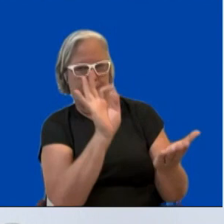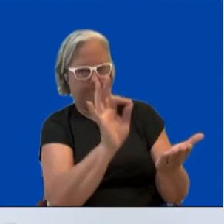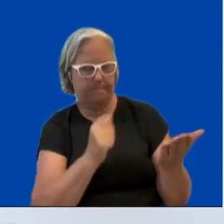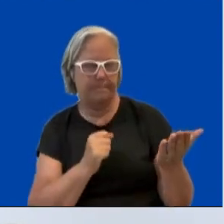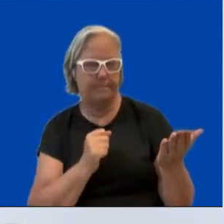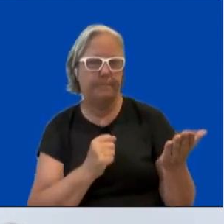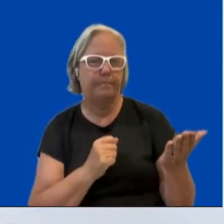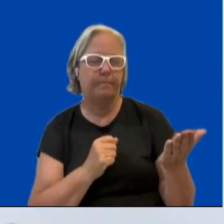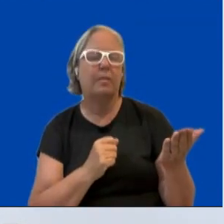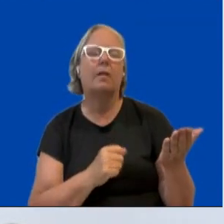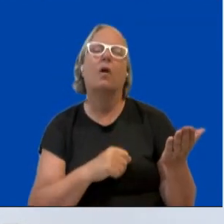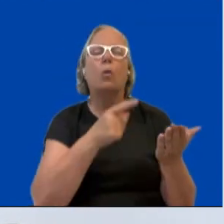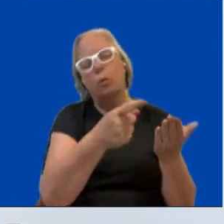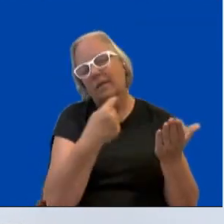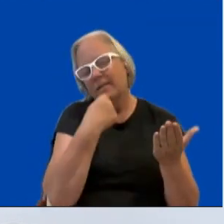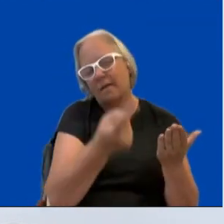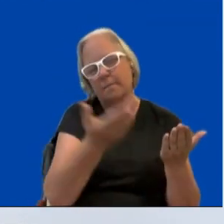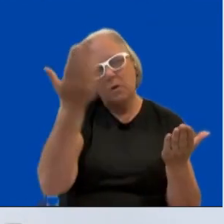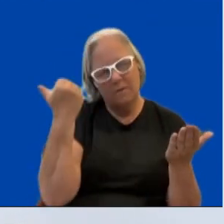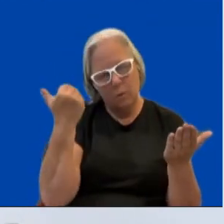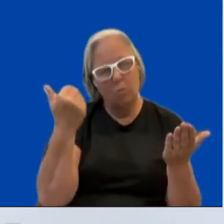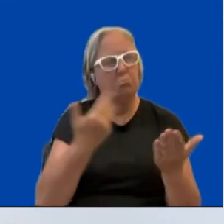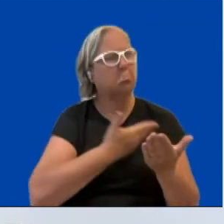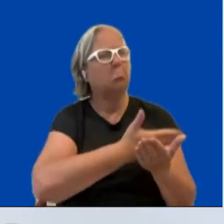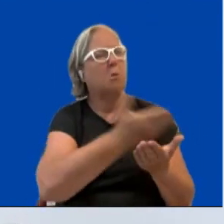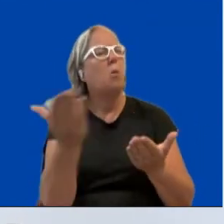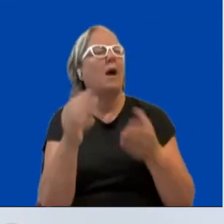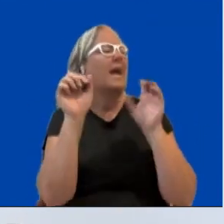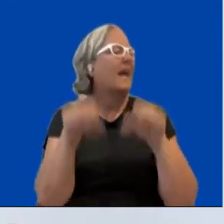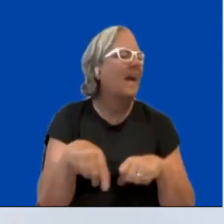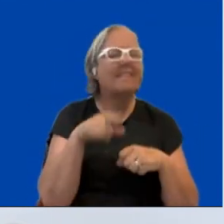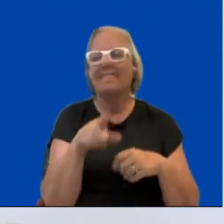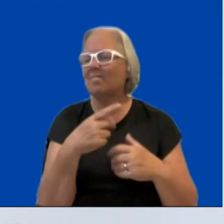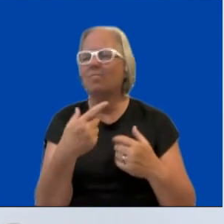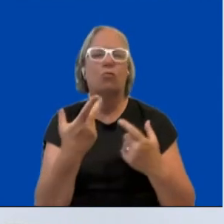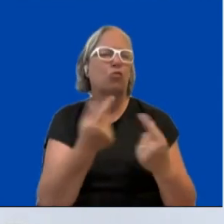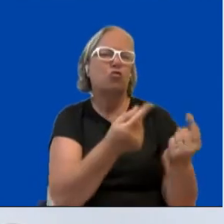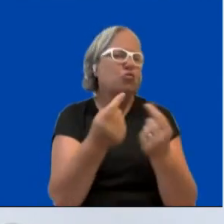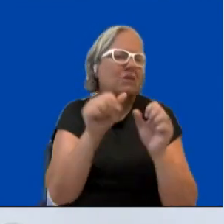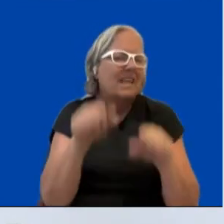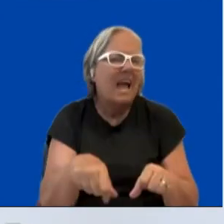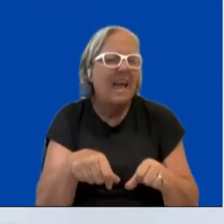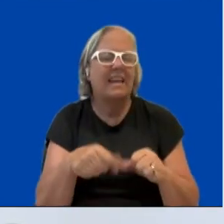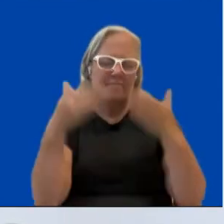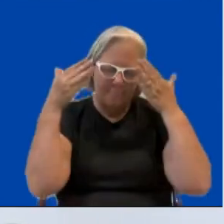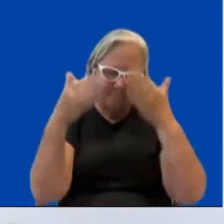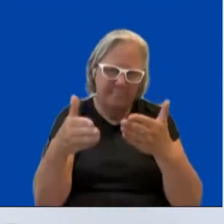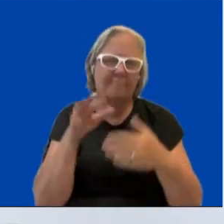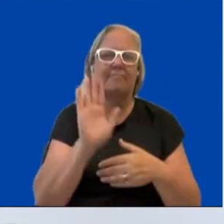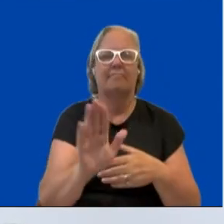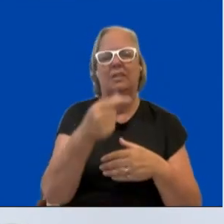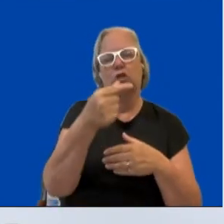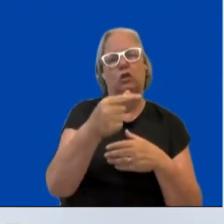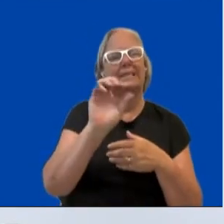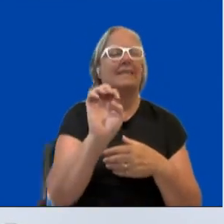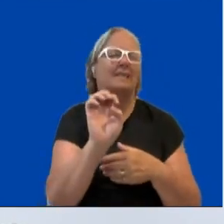everybody can do something about gender equality. It doesn't really need to be policy makers. Of course, it's